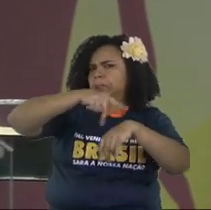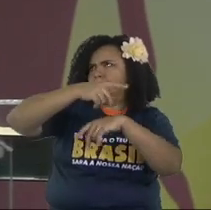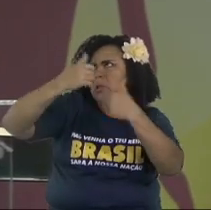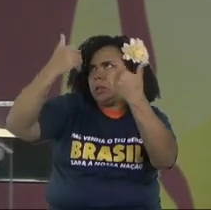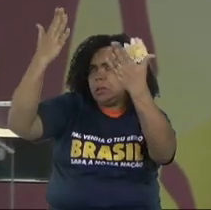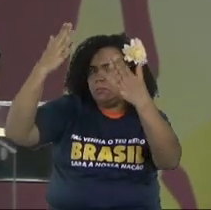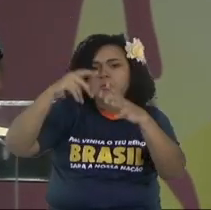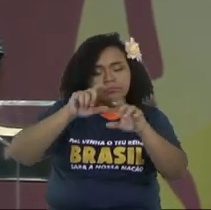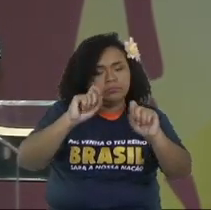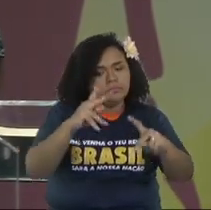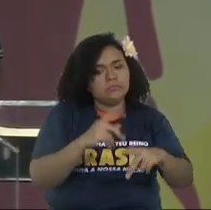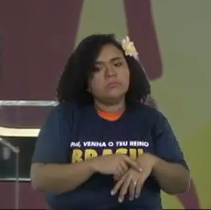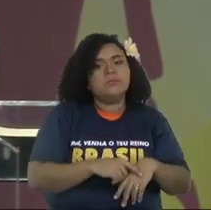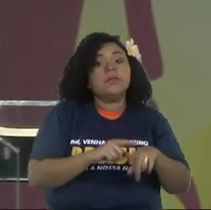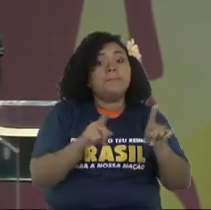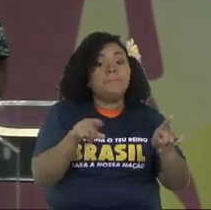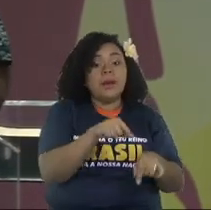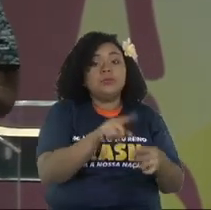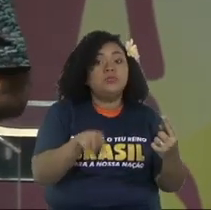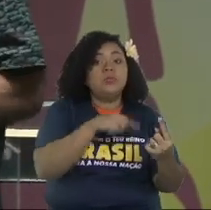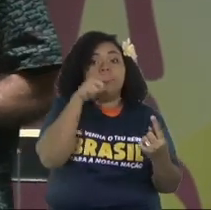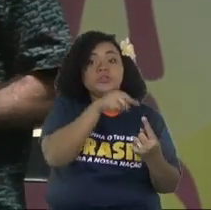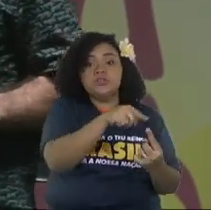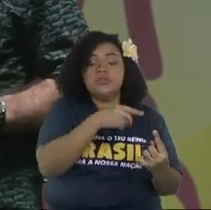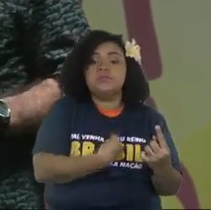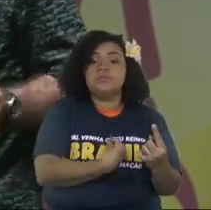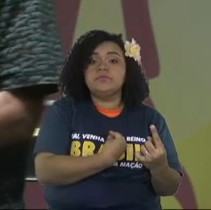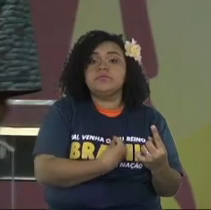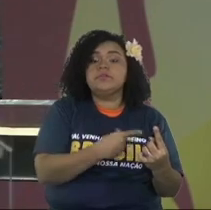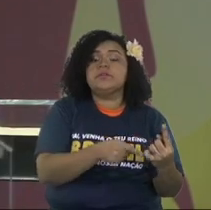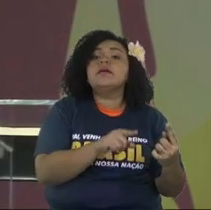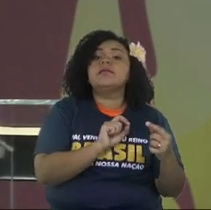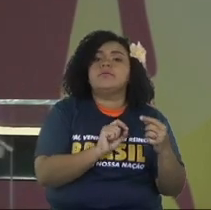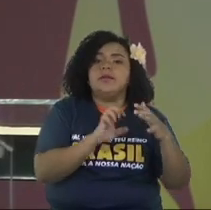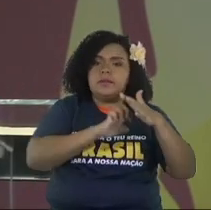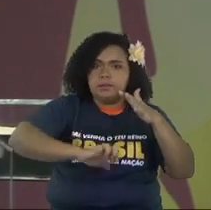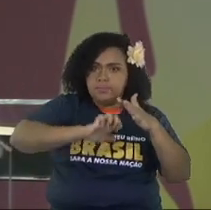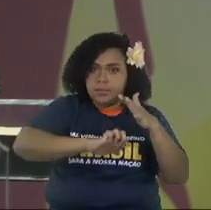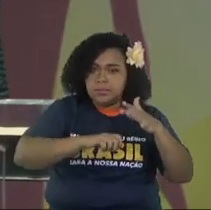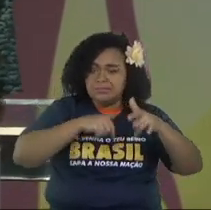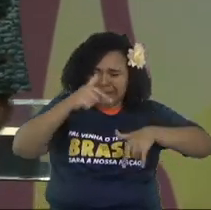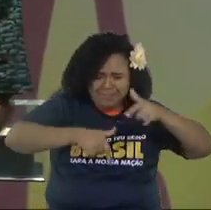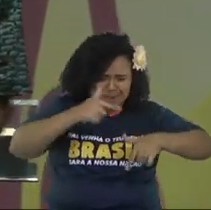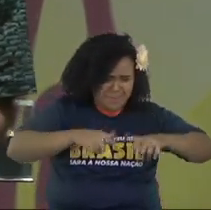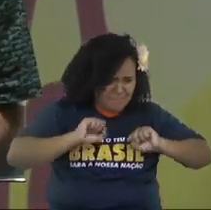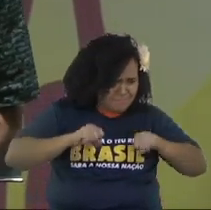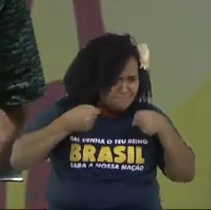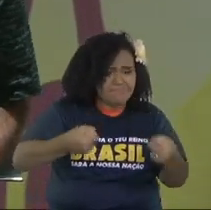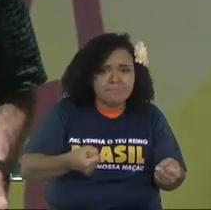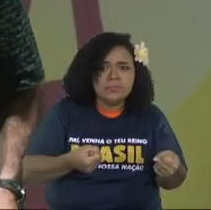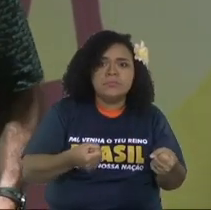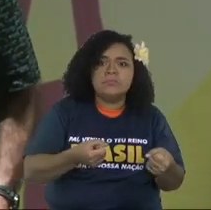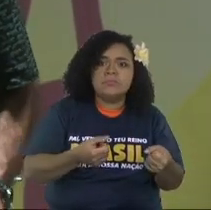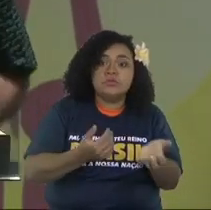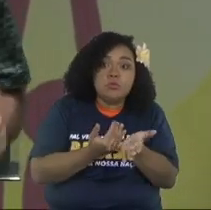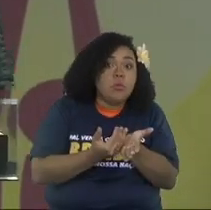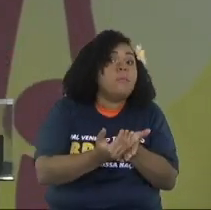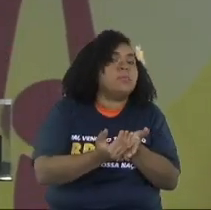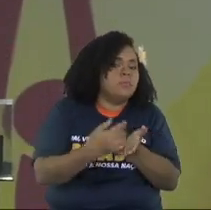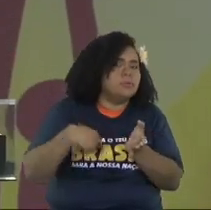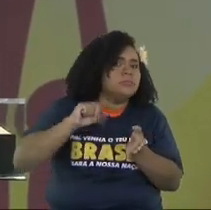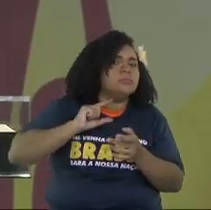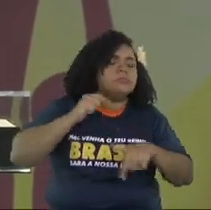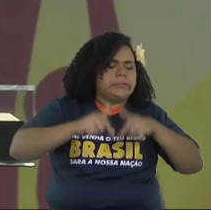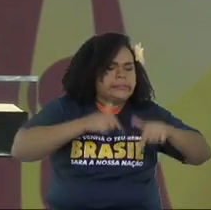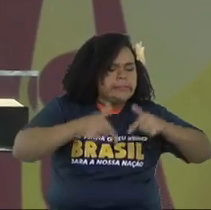And this culture, they had a culture of the goal of the entrepreneurs, they